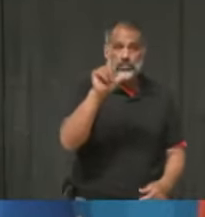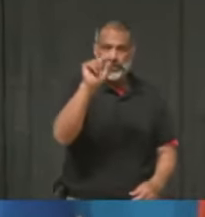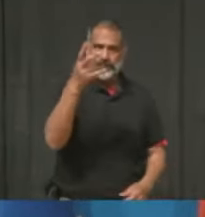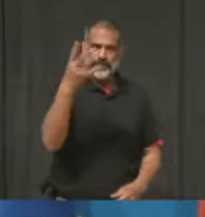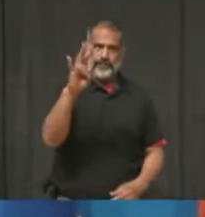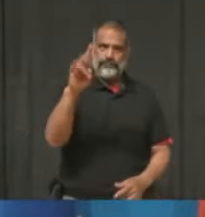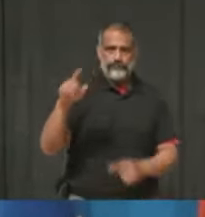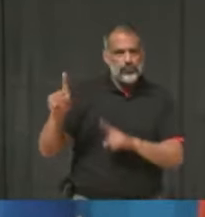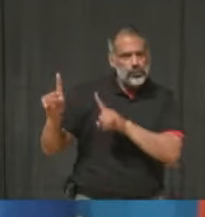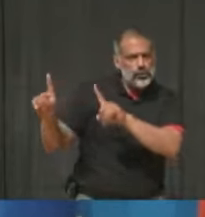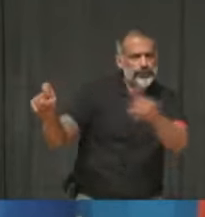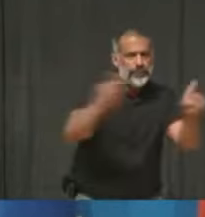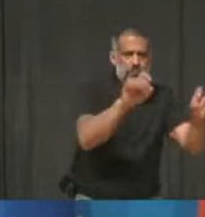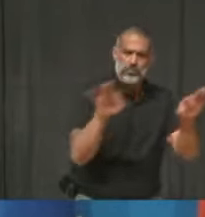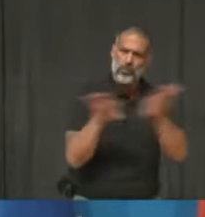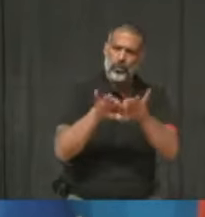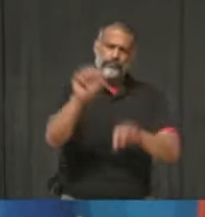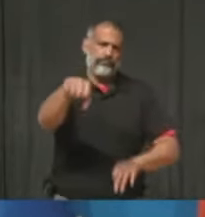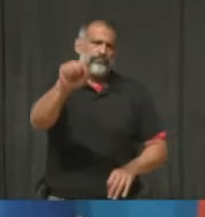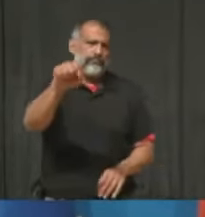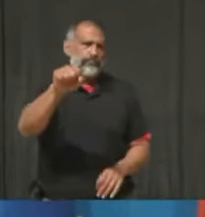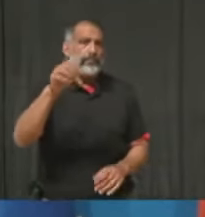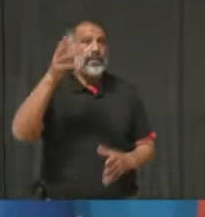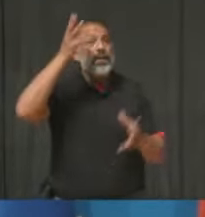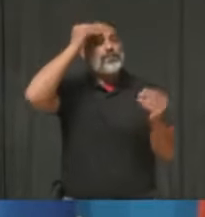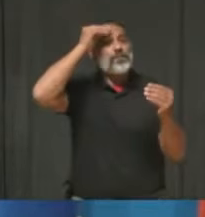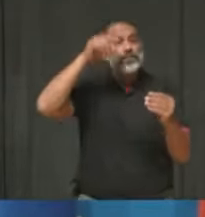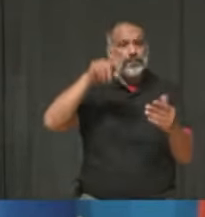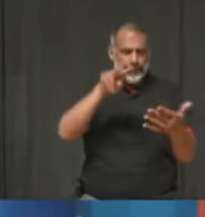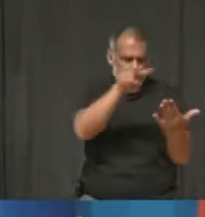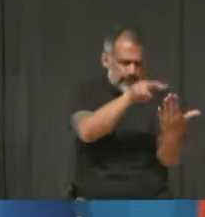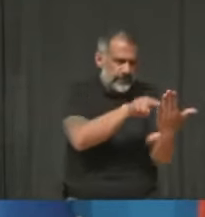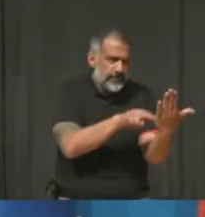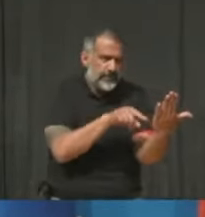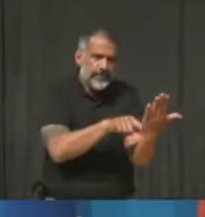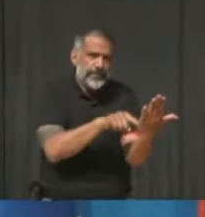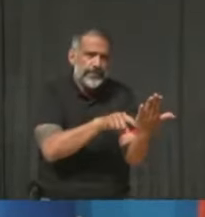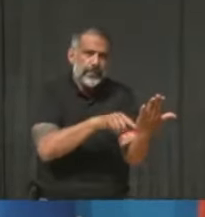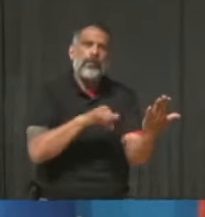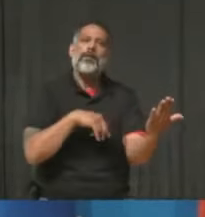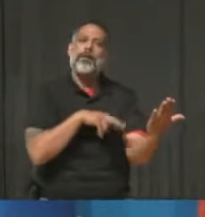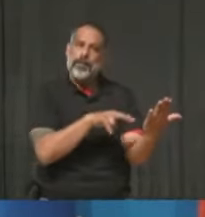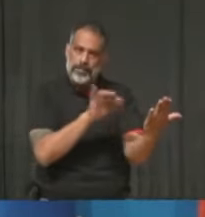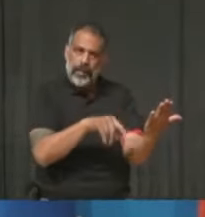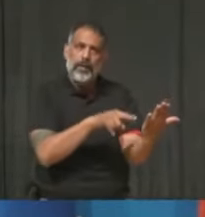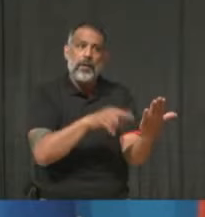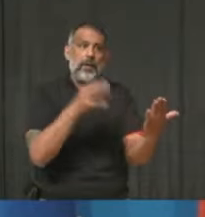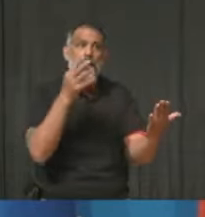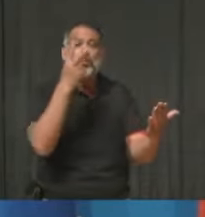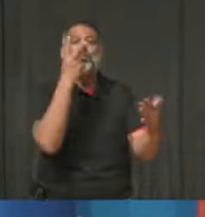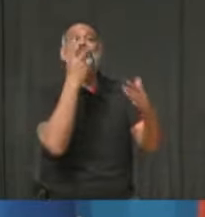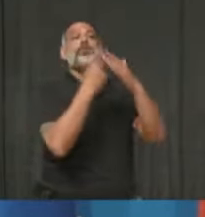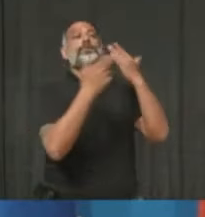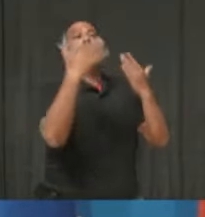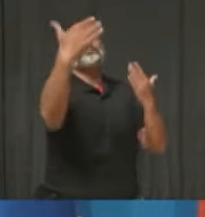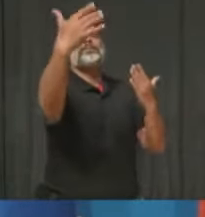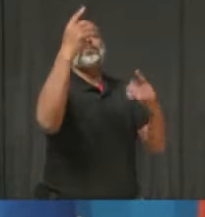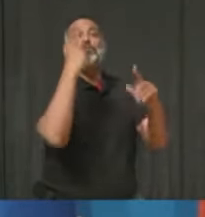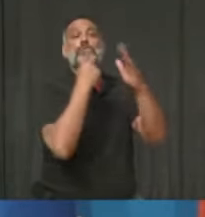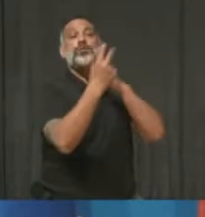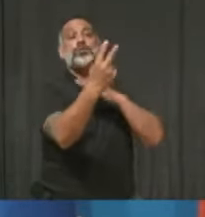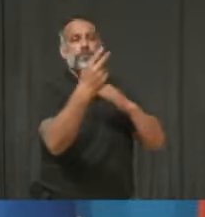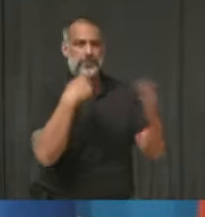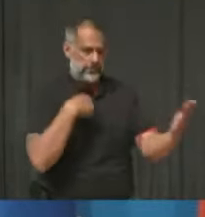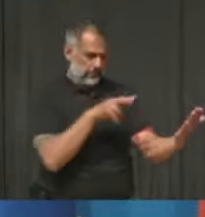today, and make it, give ourselves a roadmap of where we want to go, where we need to go,